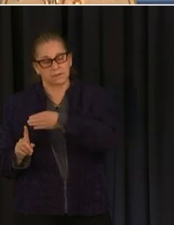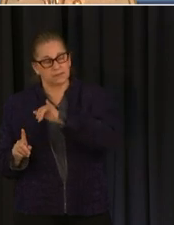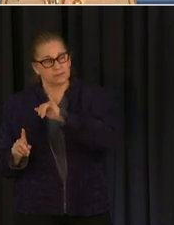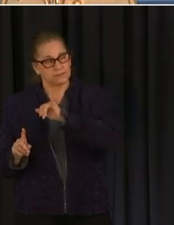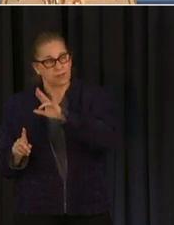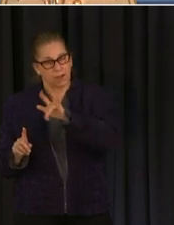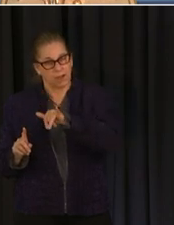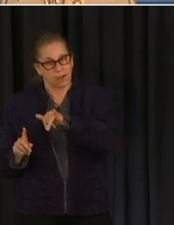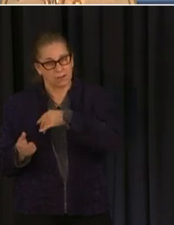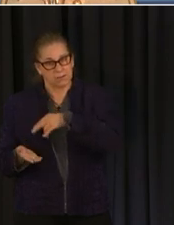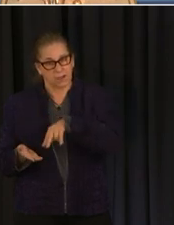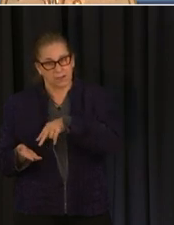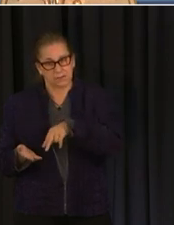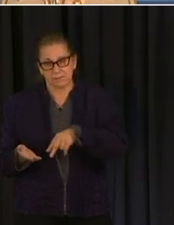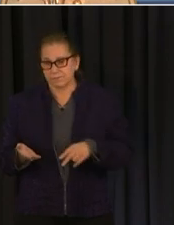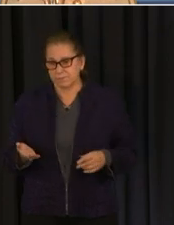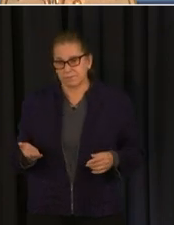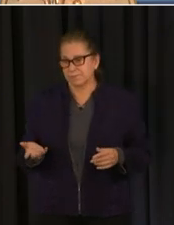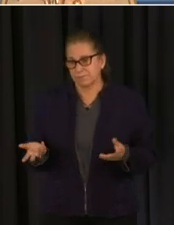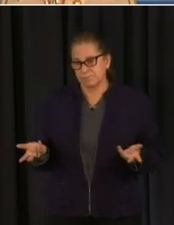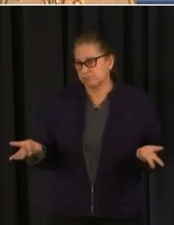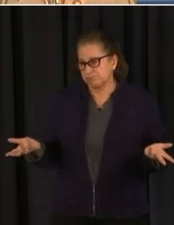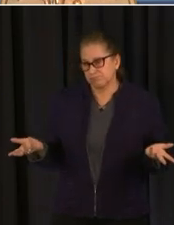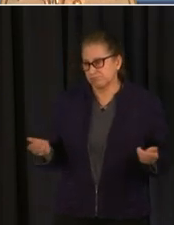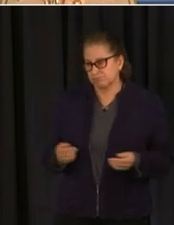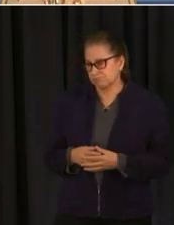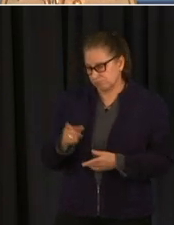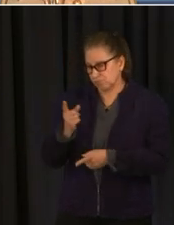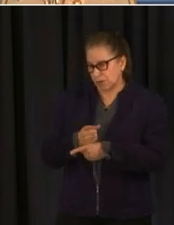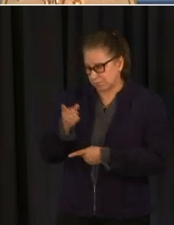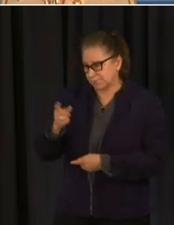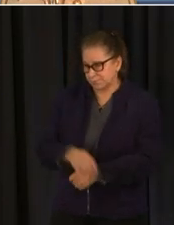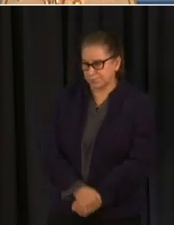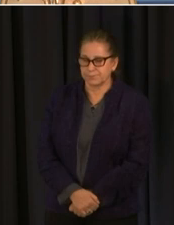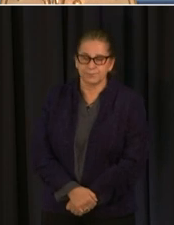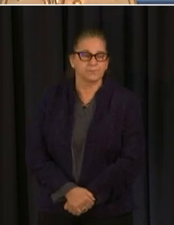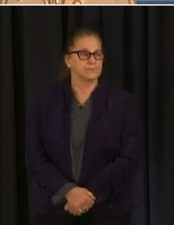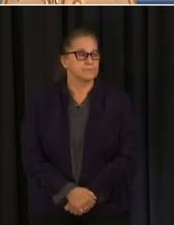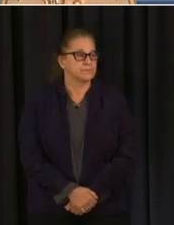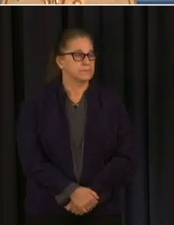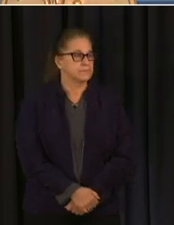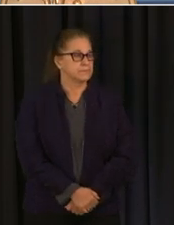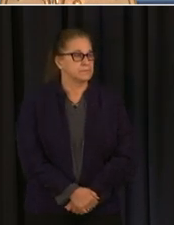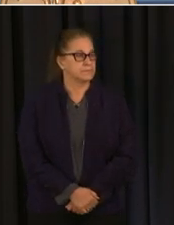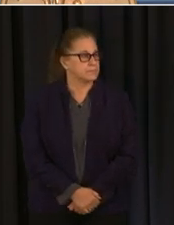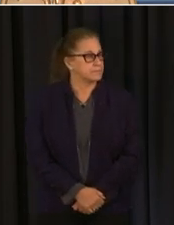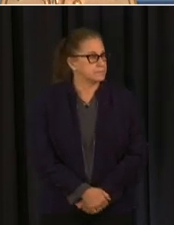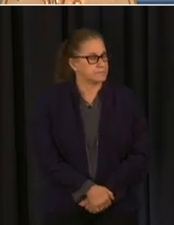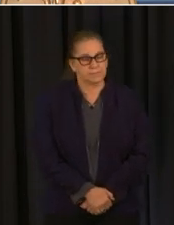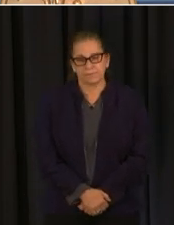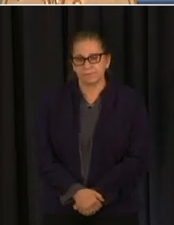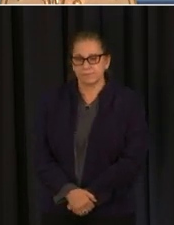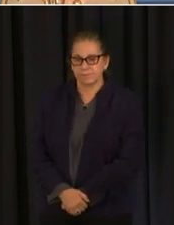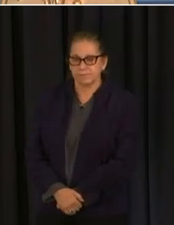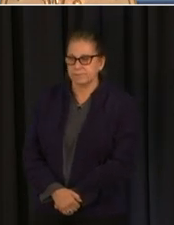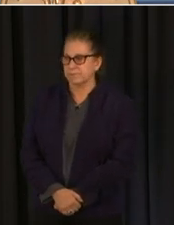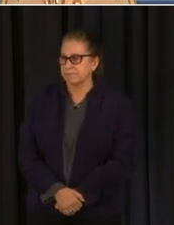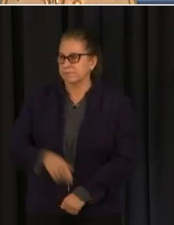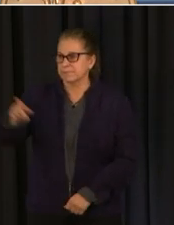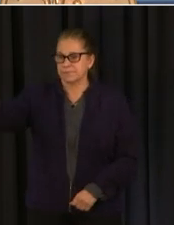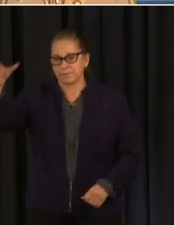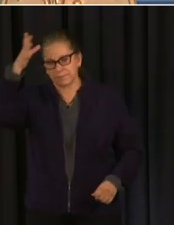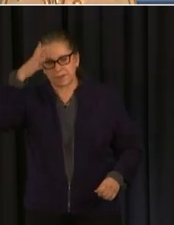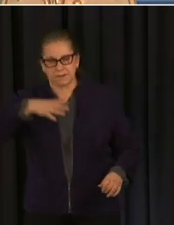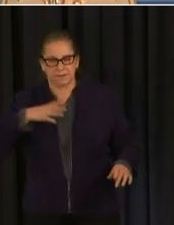okay thank you yes yes sir morning mayor i had come to ask a